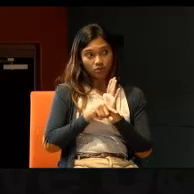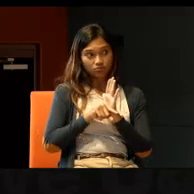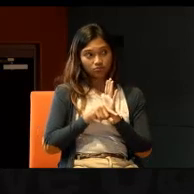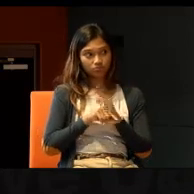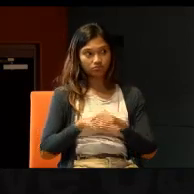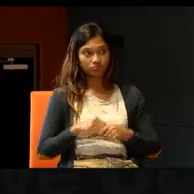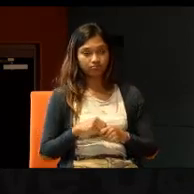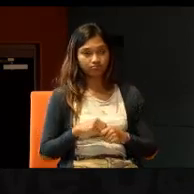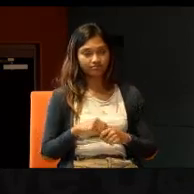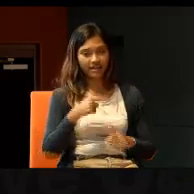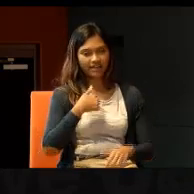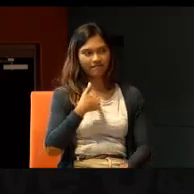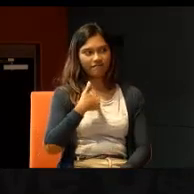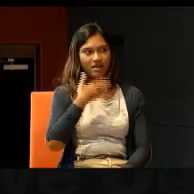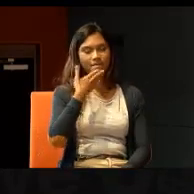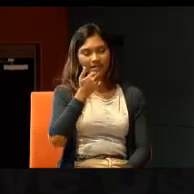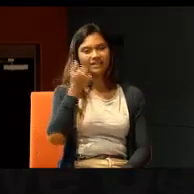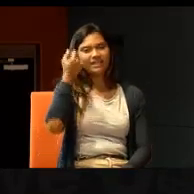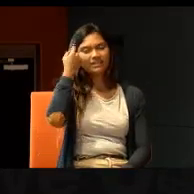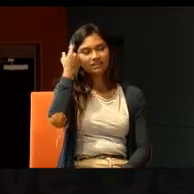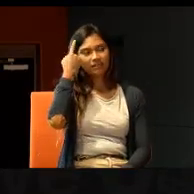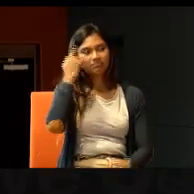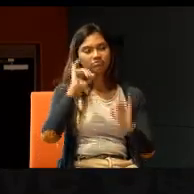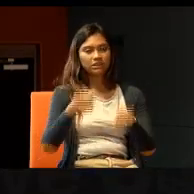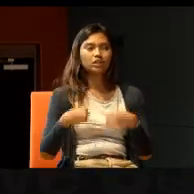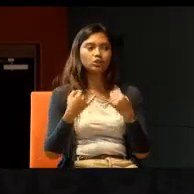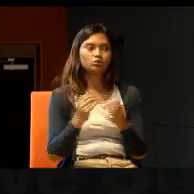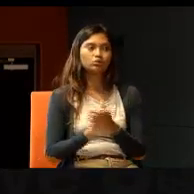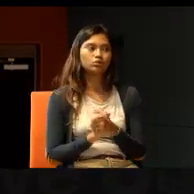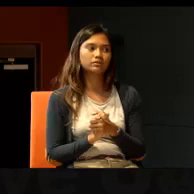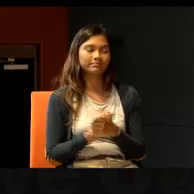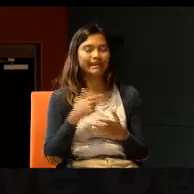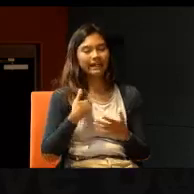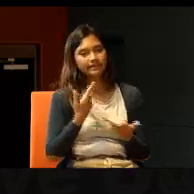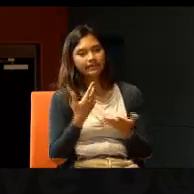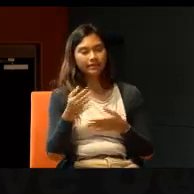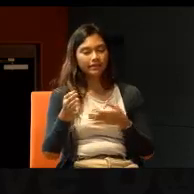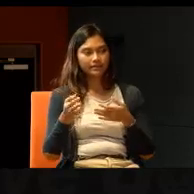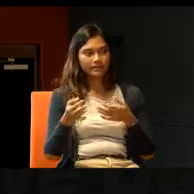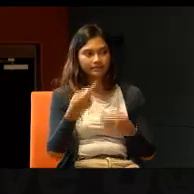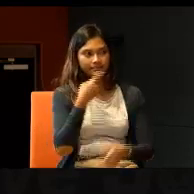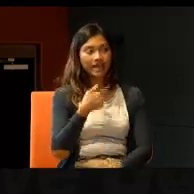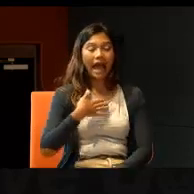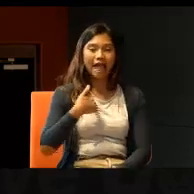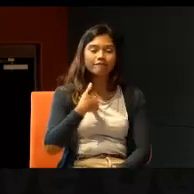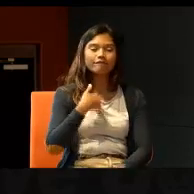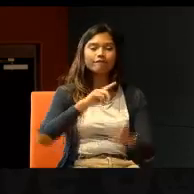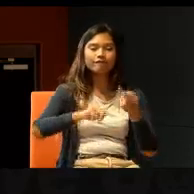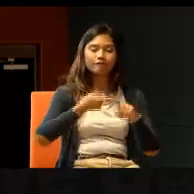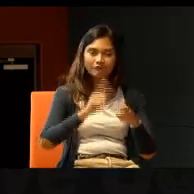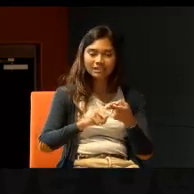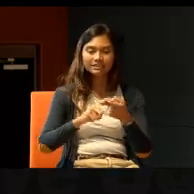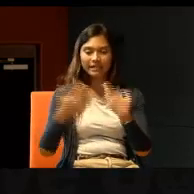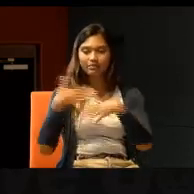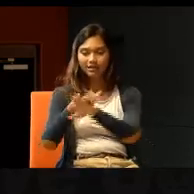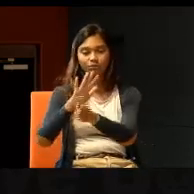have, better understanding of the issues. Okay. Let me put it this way. I have friends, who are, in mainstream